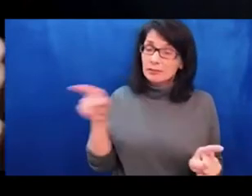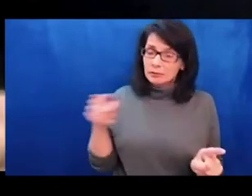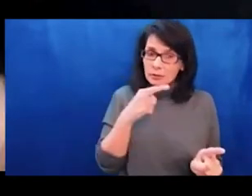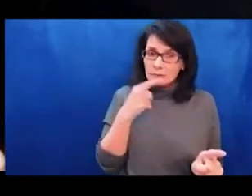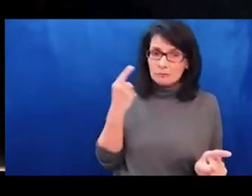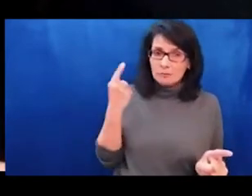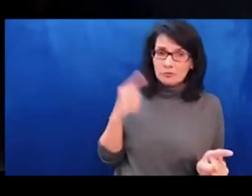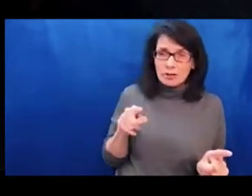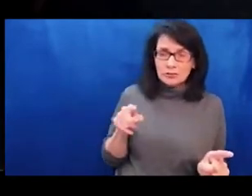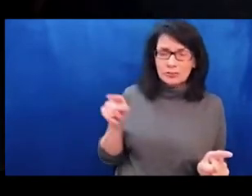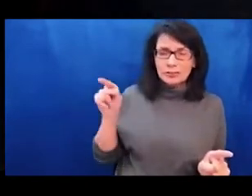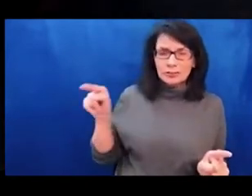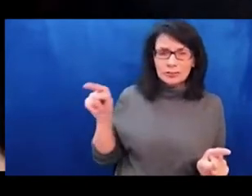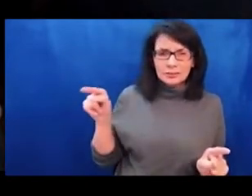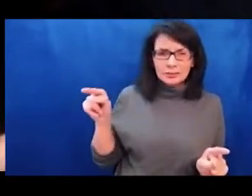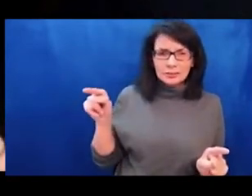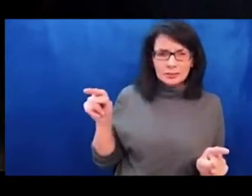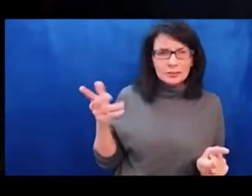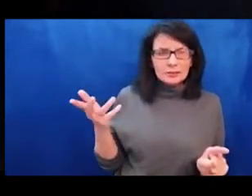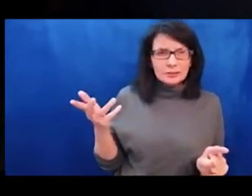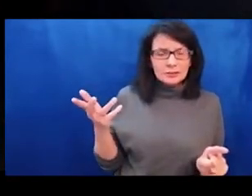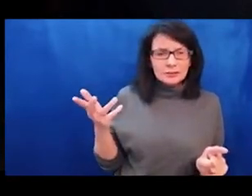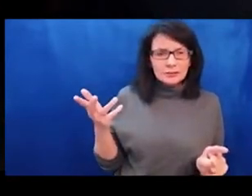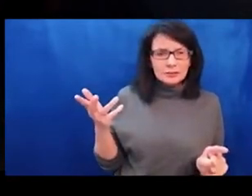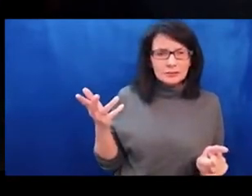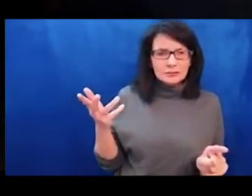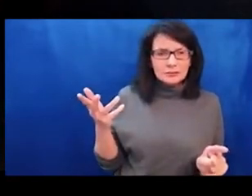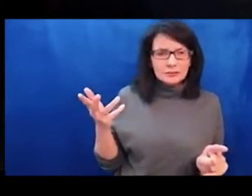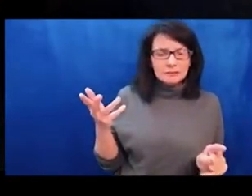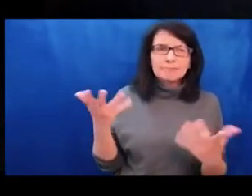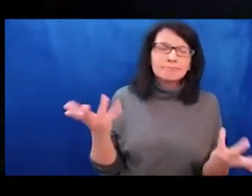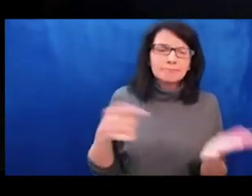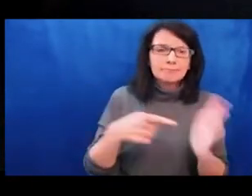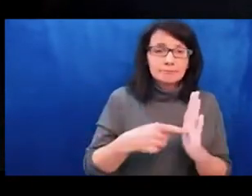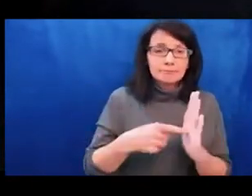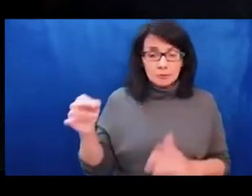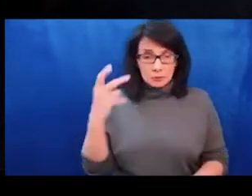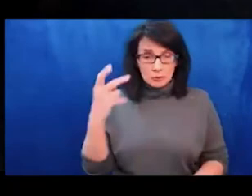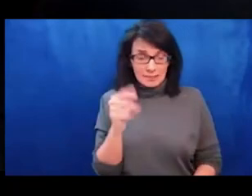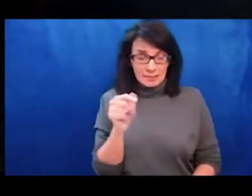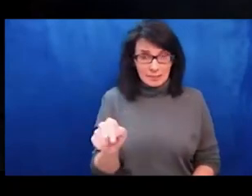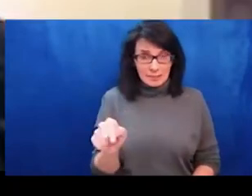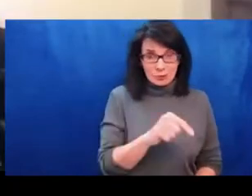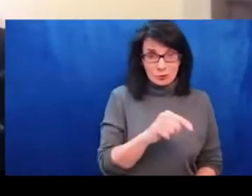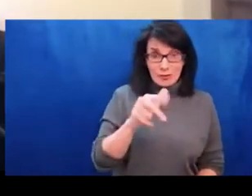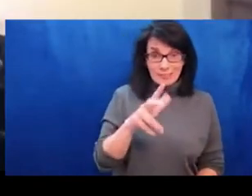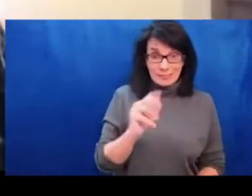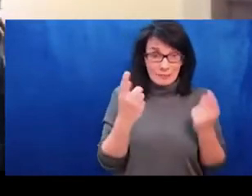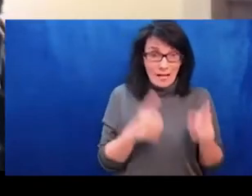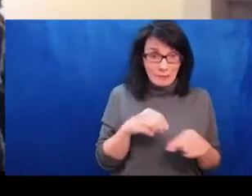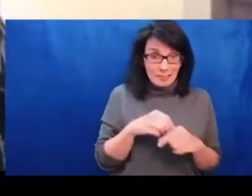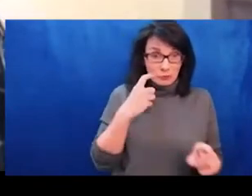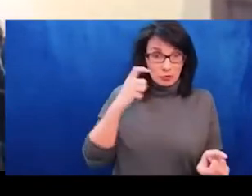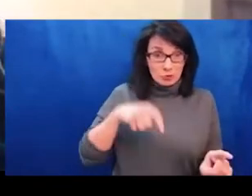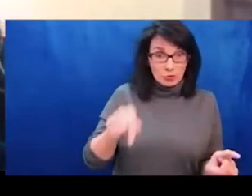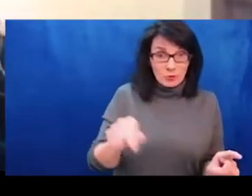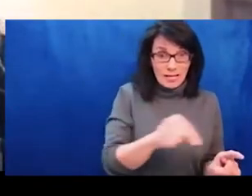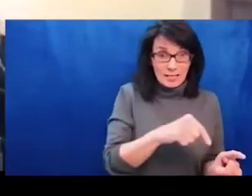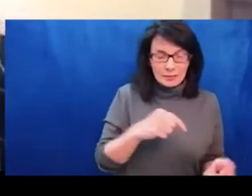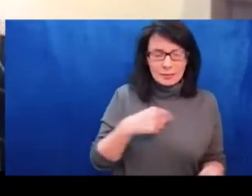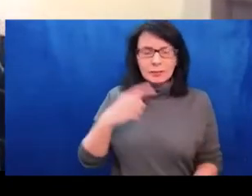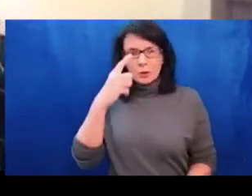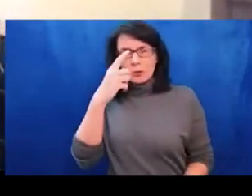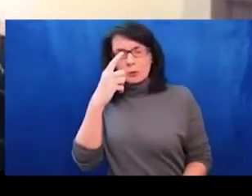actually plays into Putin's hand. So if there's anything that you can add to that? Absolutely, yes. And so that's also a very